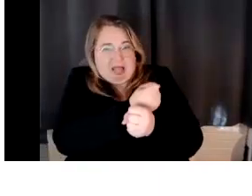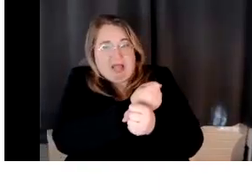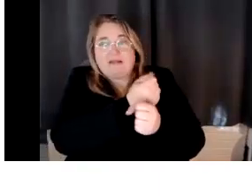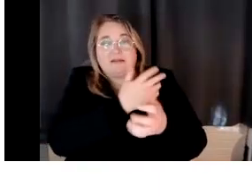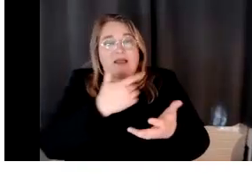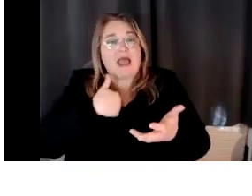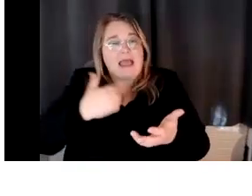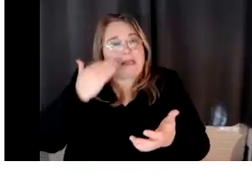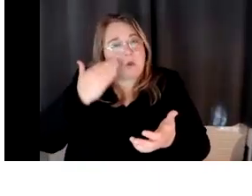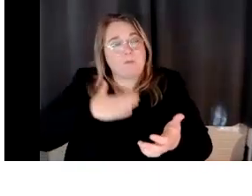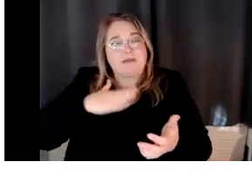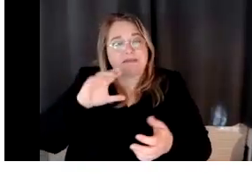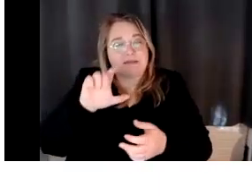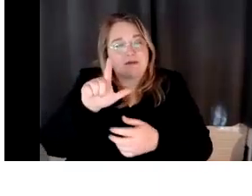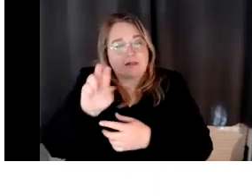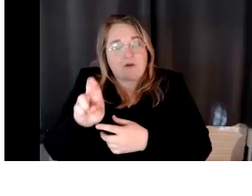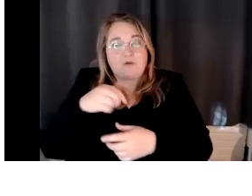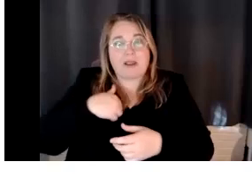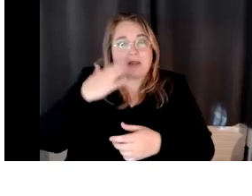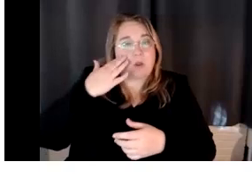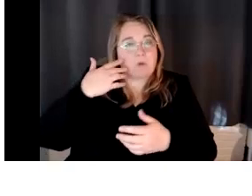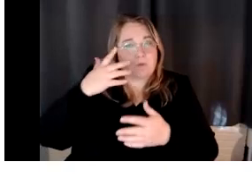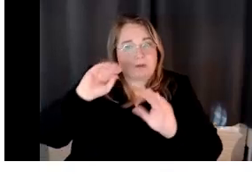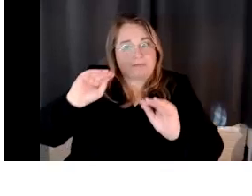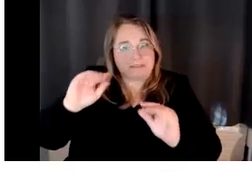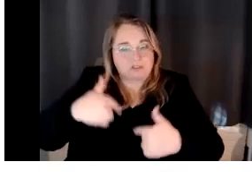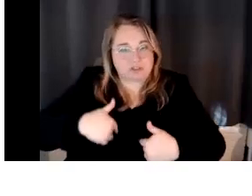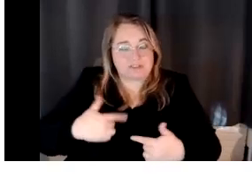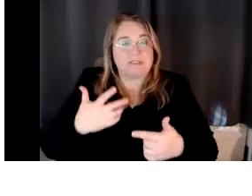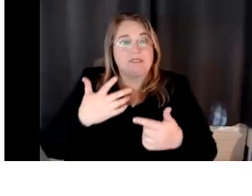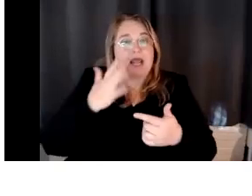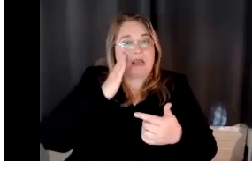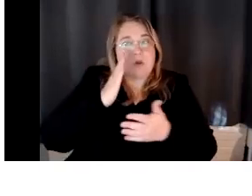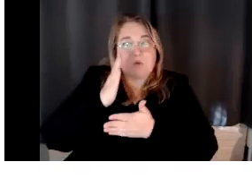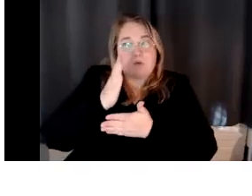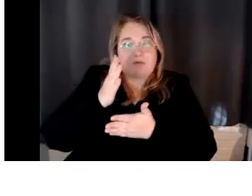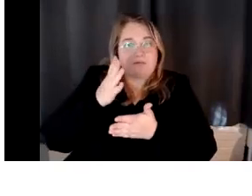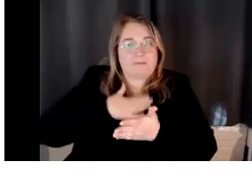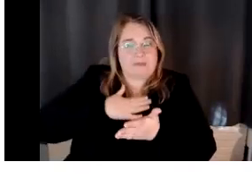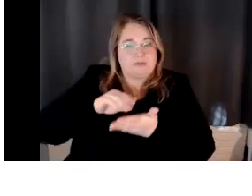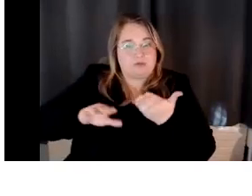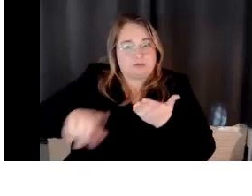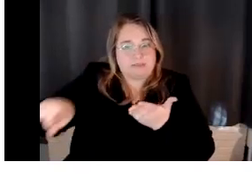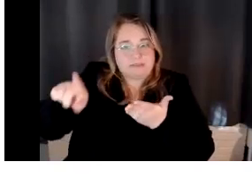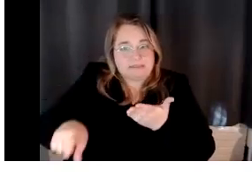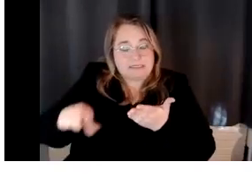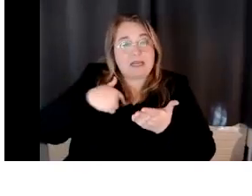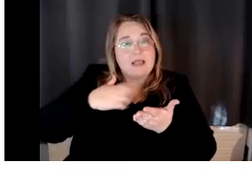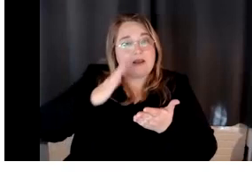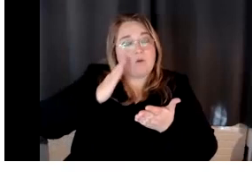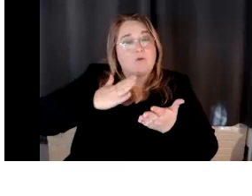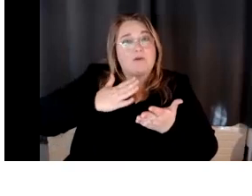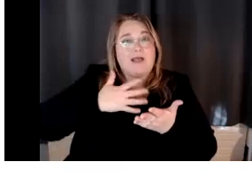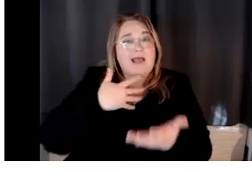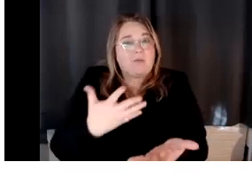students need. Um, I can, I can design the course content the way that I want to design